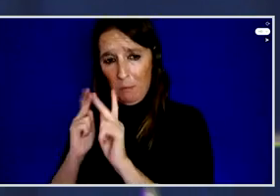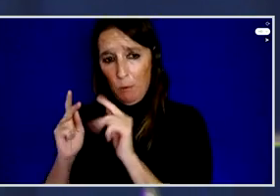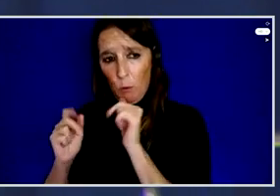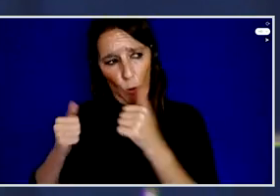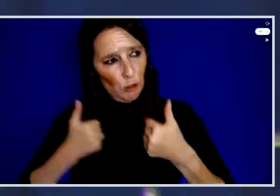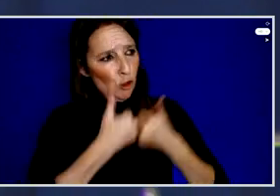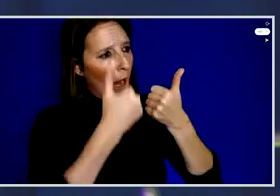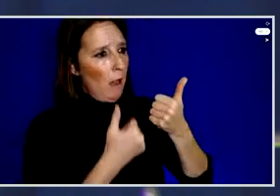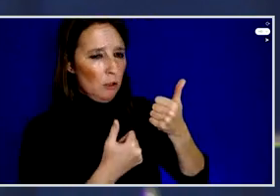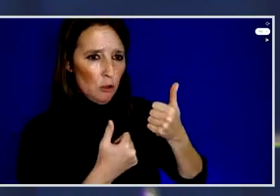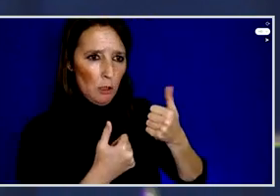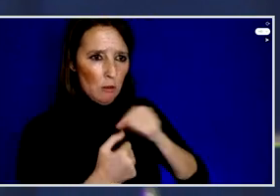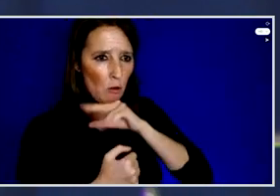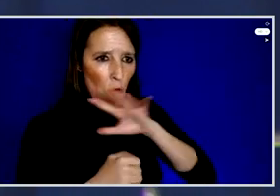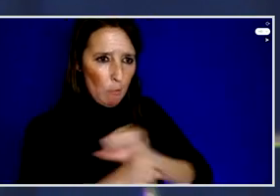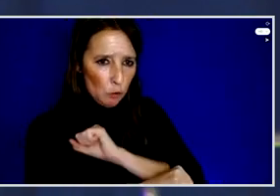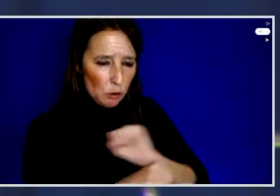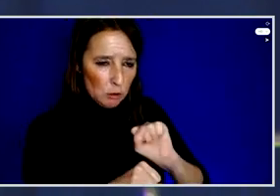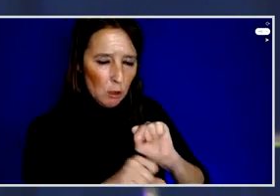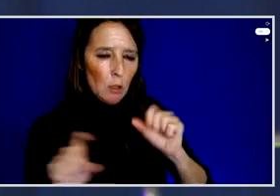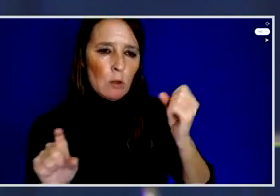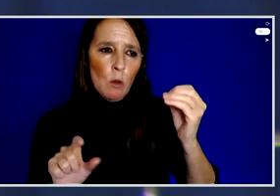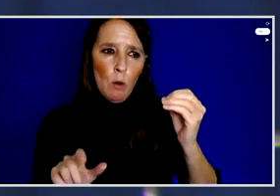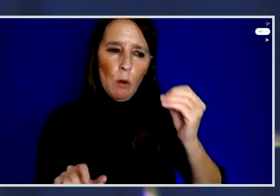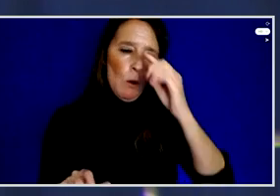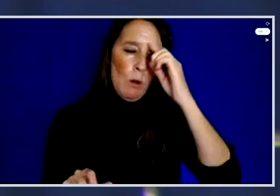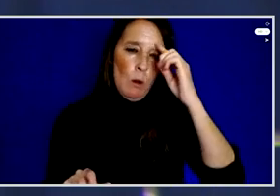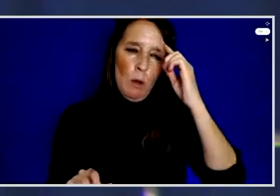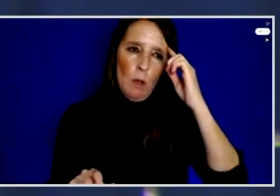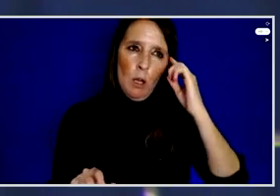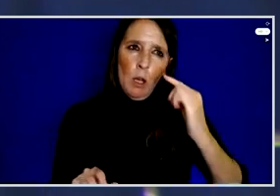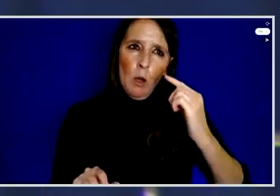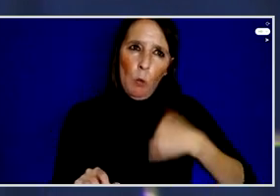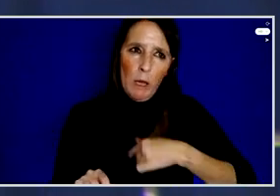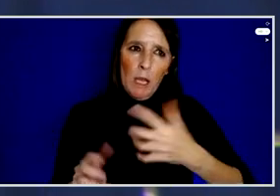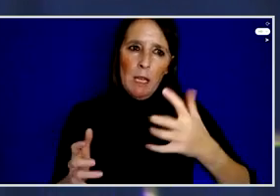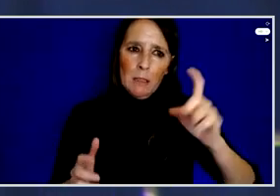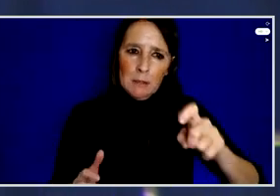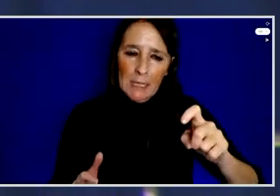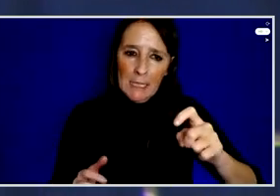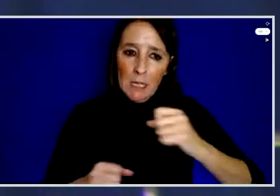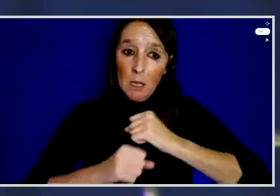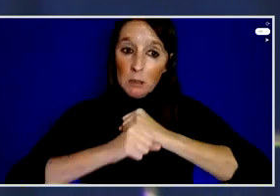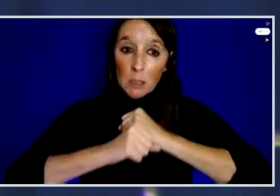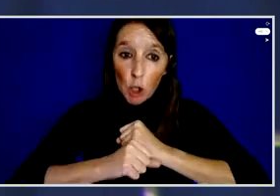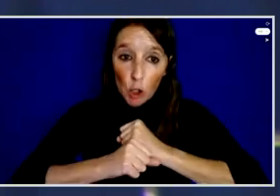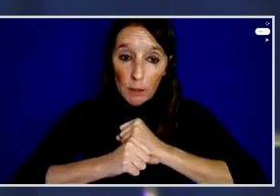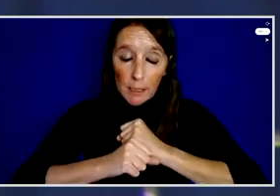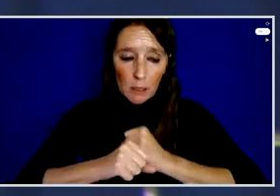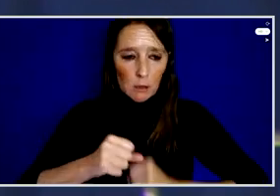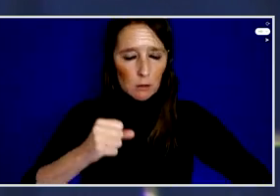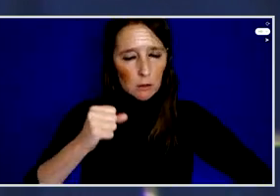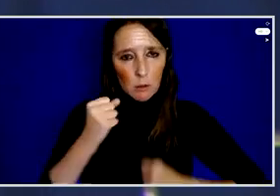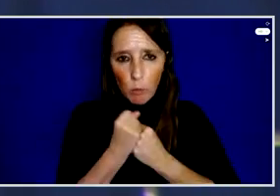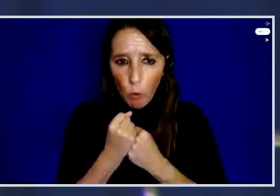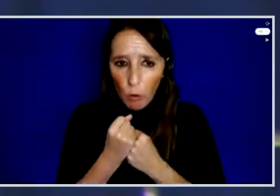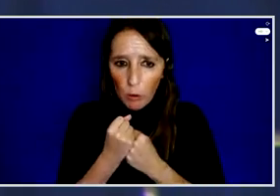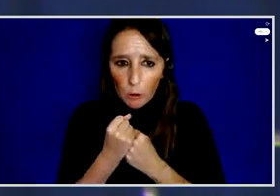call for security support in terms of safety